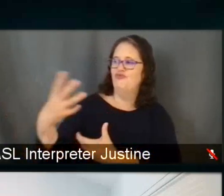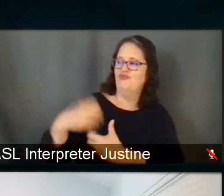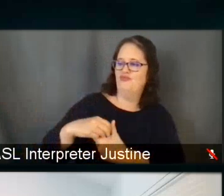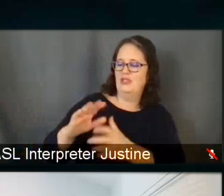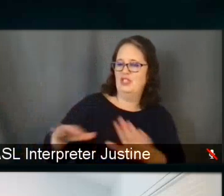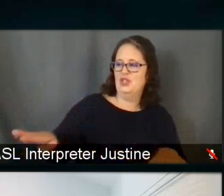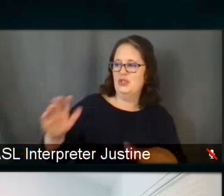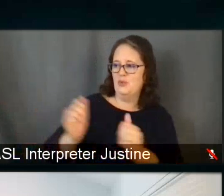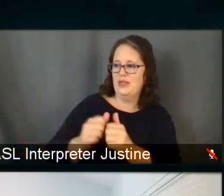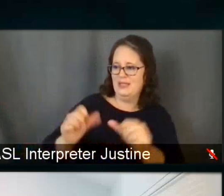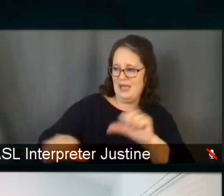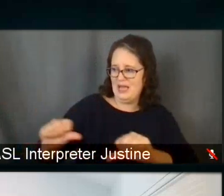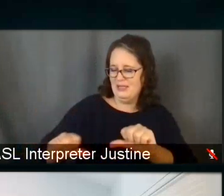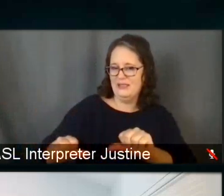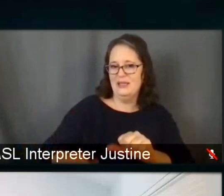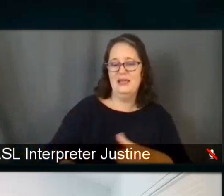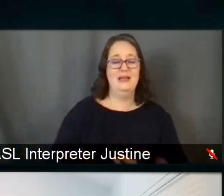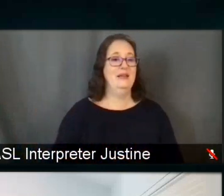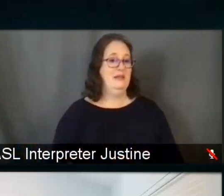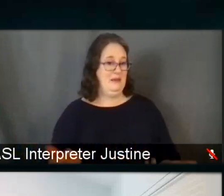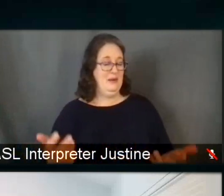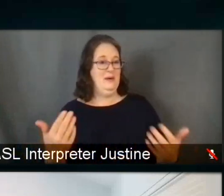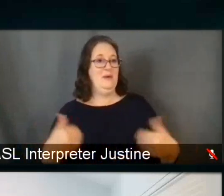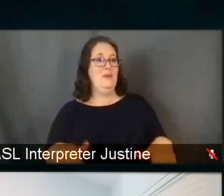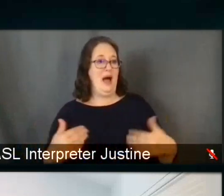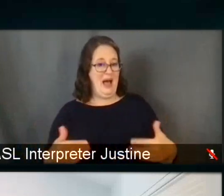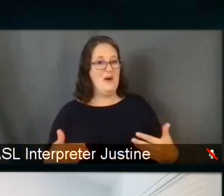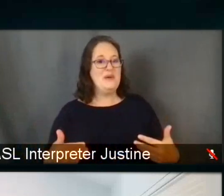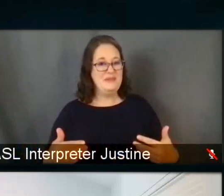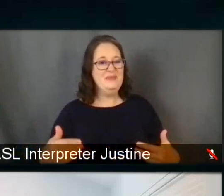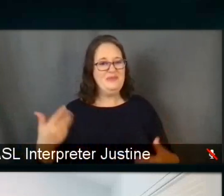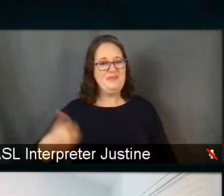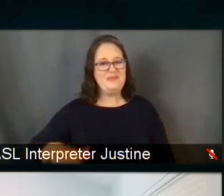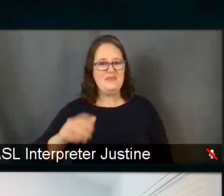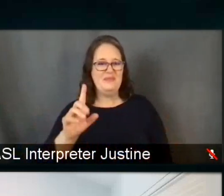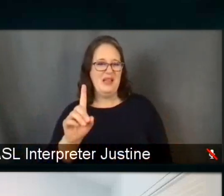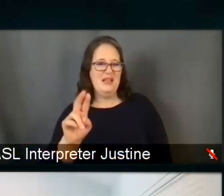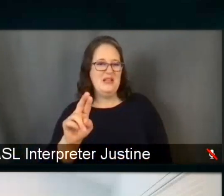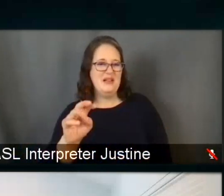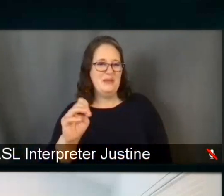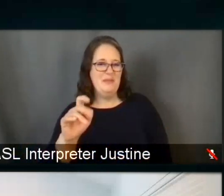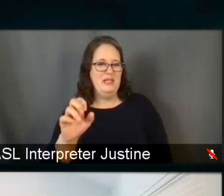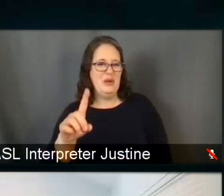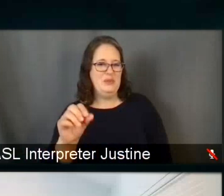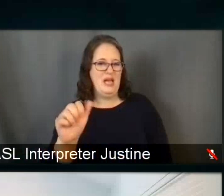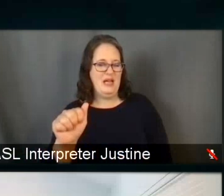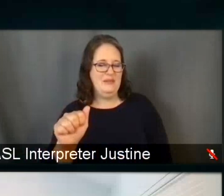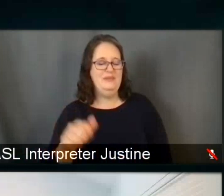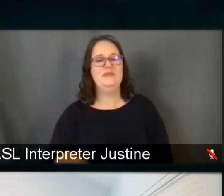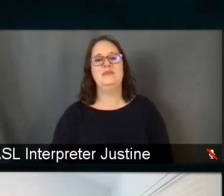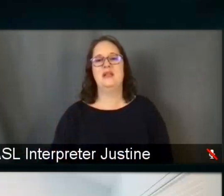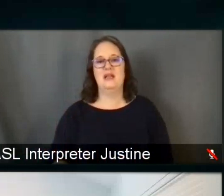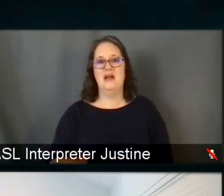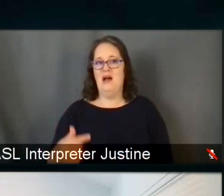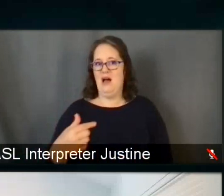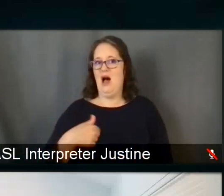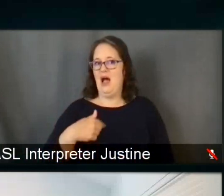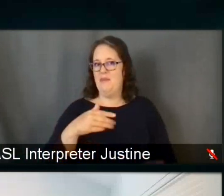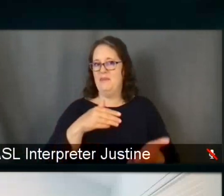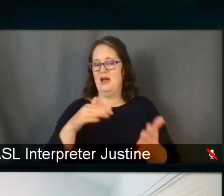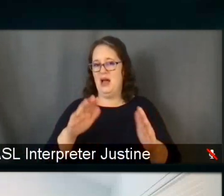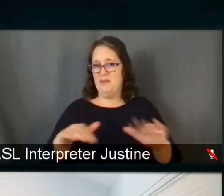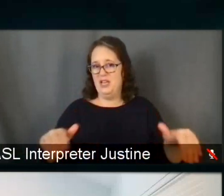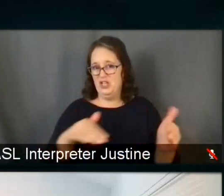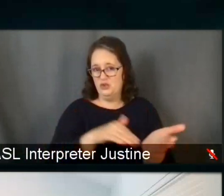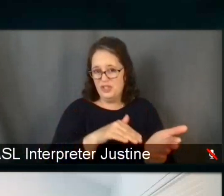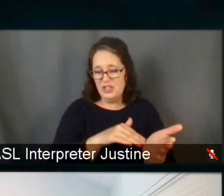Wow. So as a pediatrician and parent, I can I can maybe speak on many of those things. So with regard to science education,